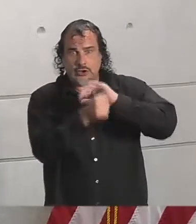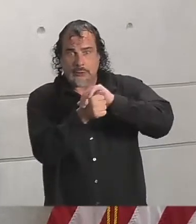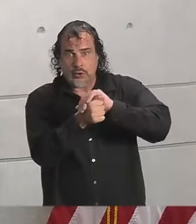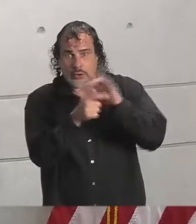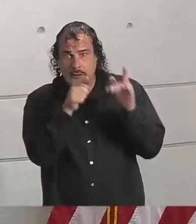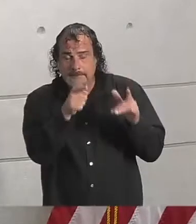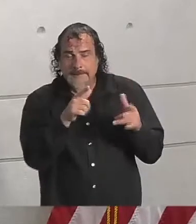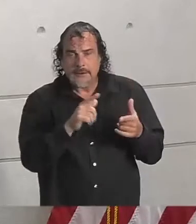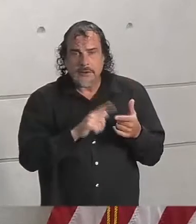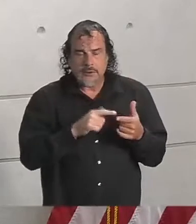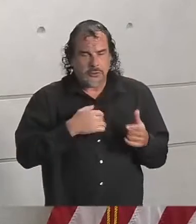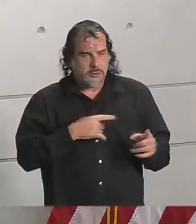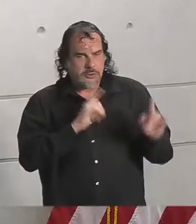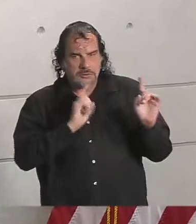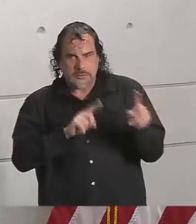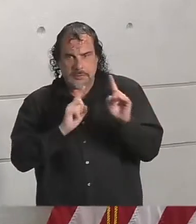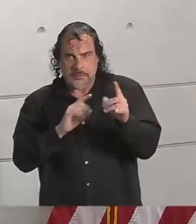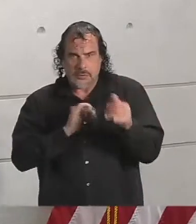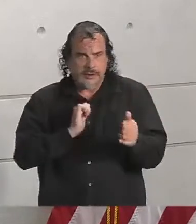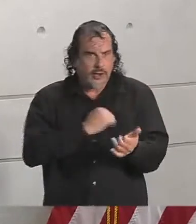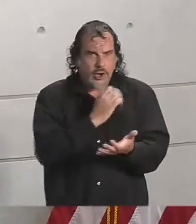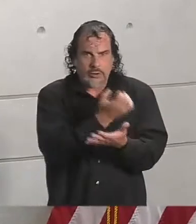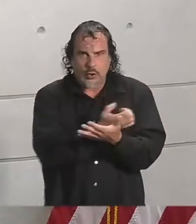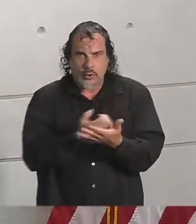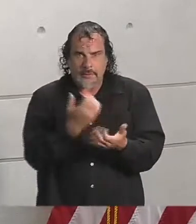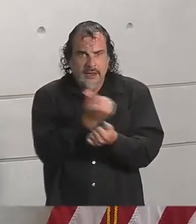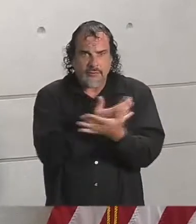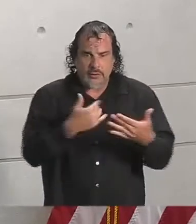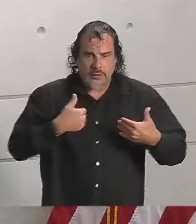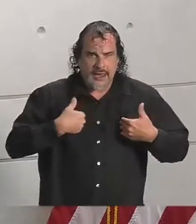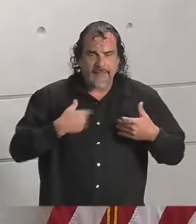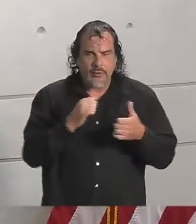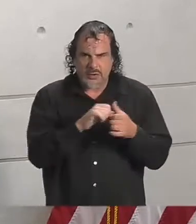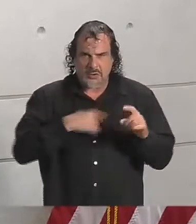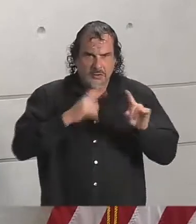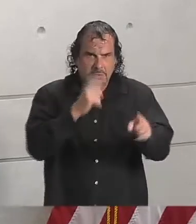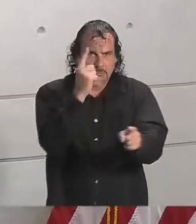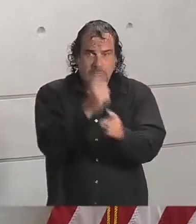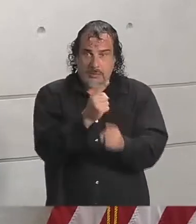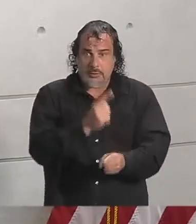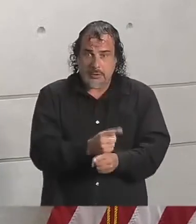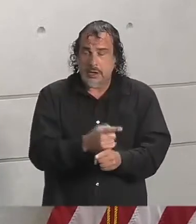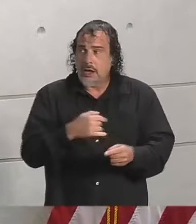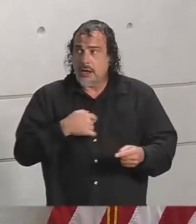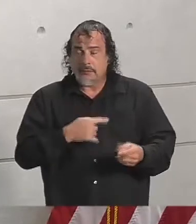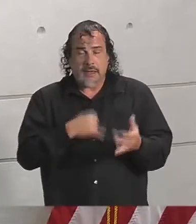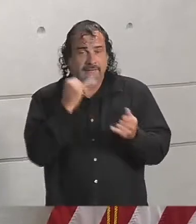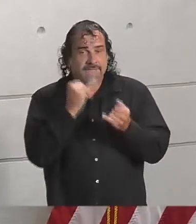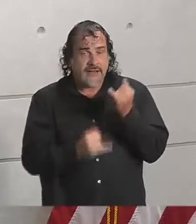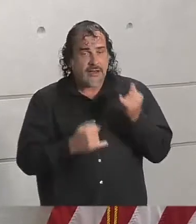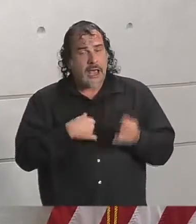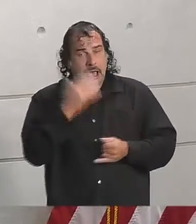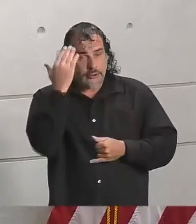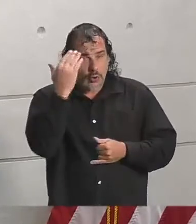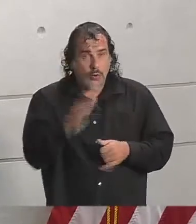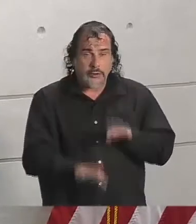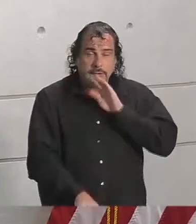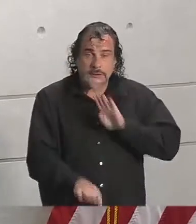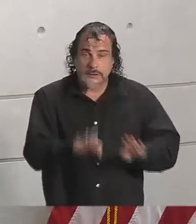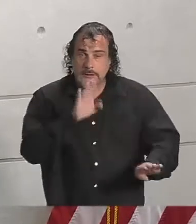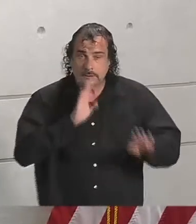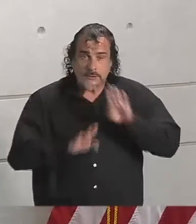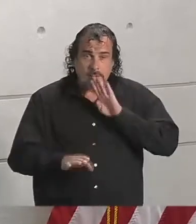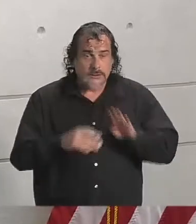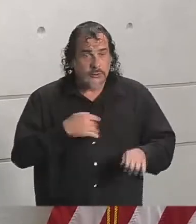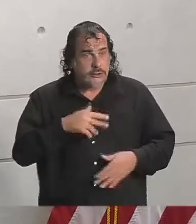with our assets accordingly. And one final comment to make is that I realize it is frustrating when